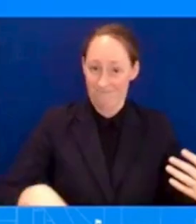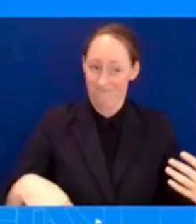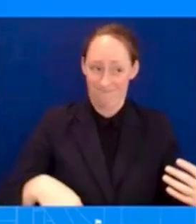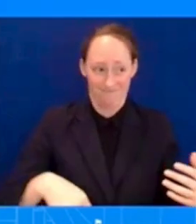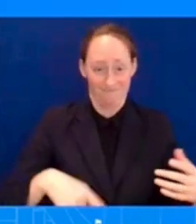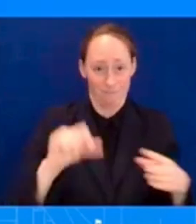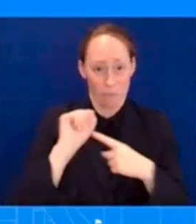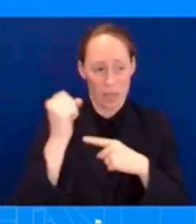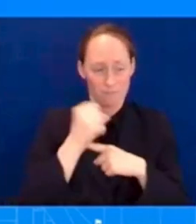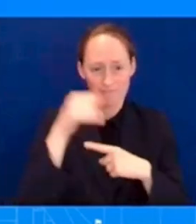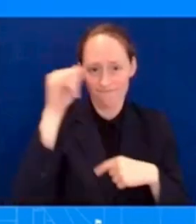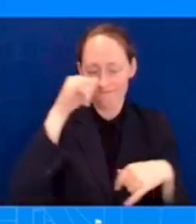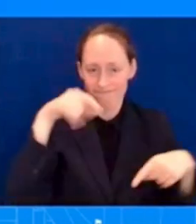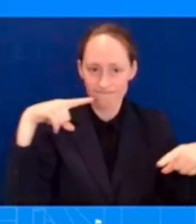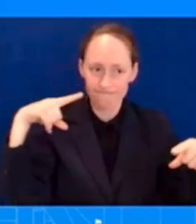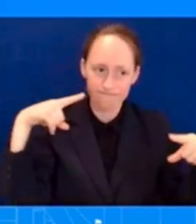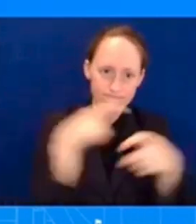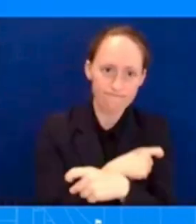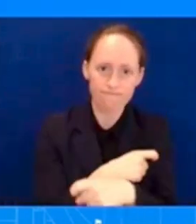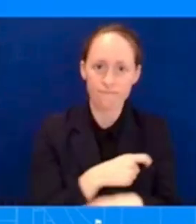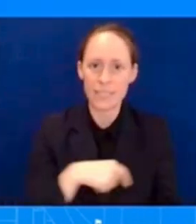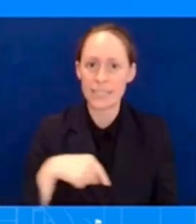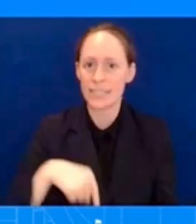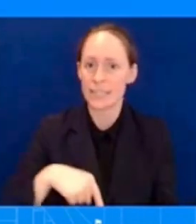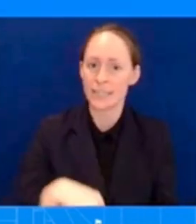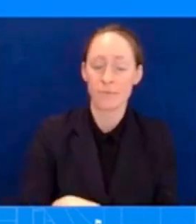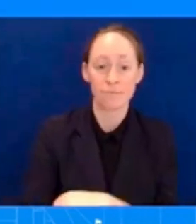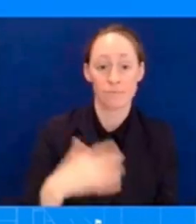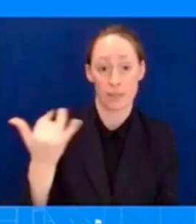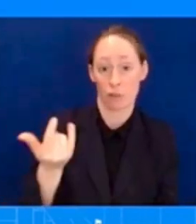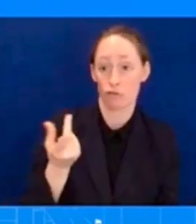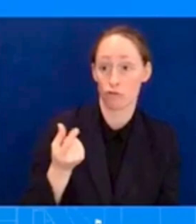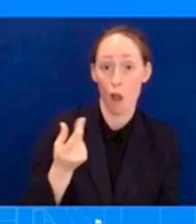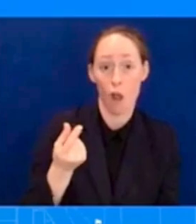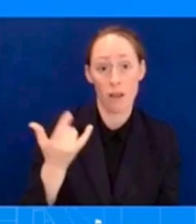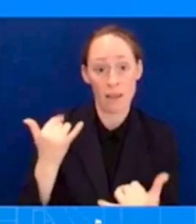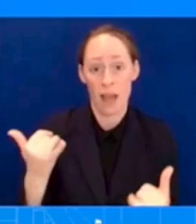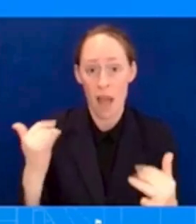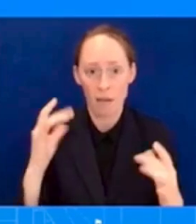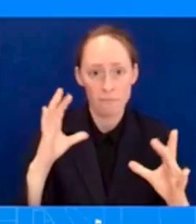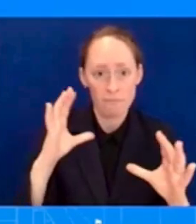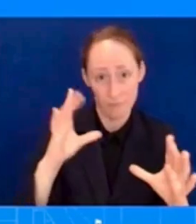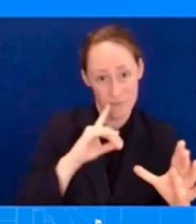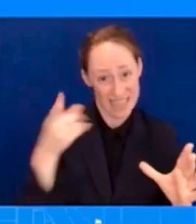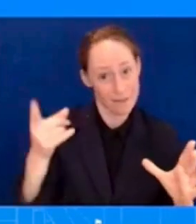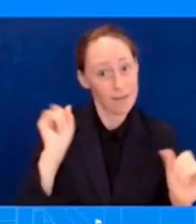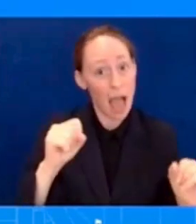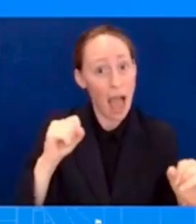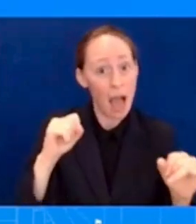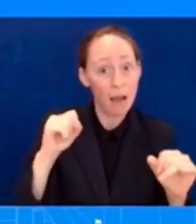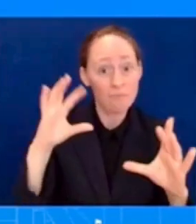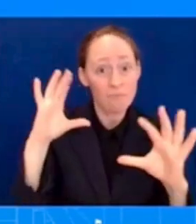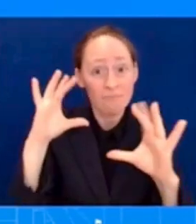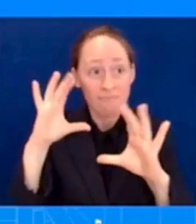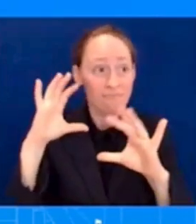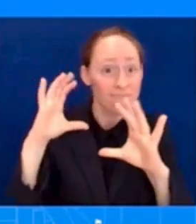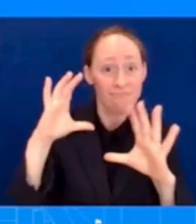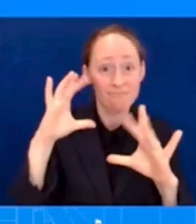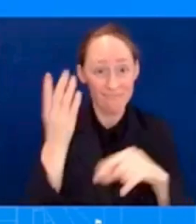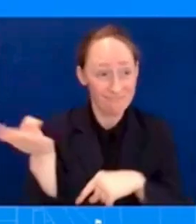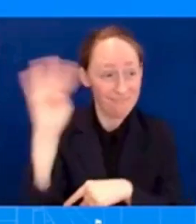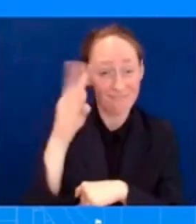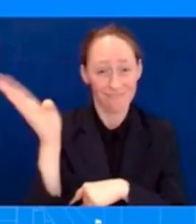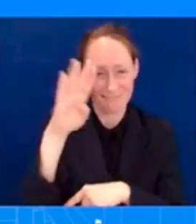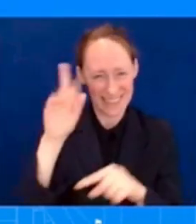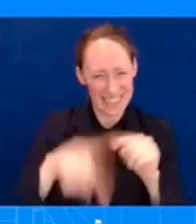work so long because of how hot the temperatures are there's also hot spots and so we have fire crews that are helping to cool down the areas where the